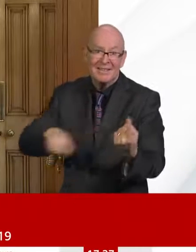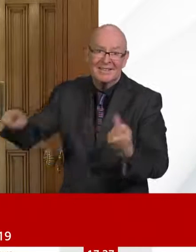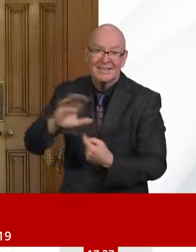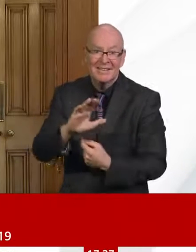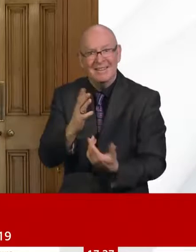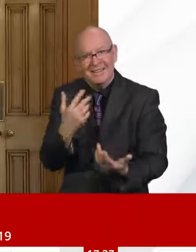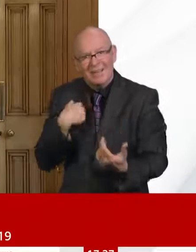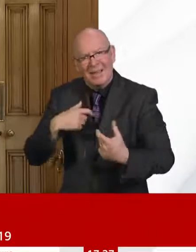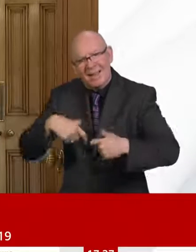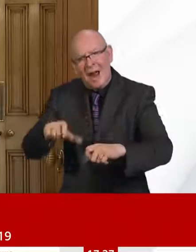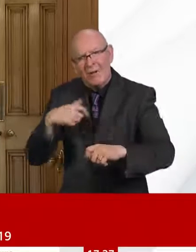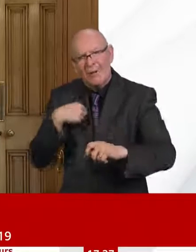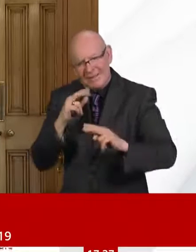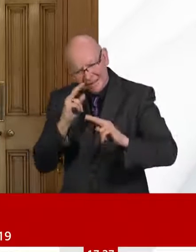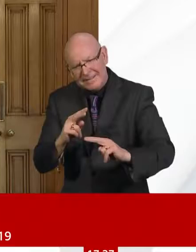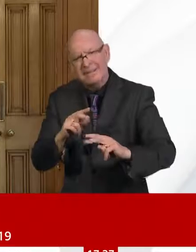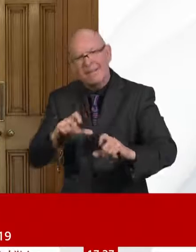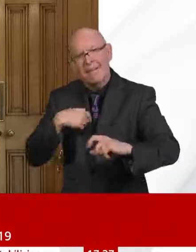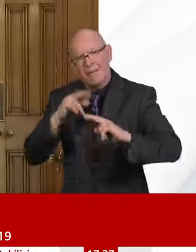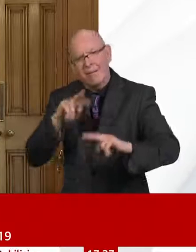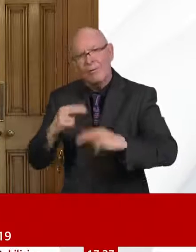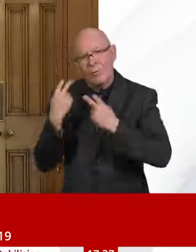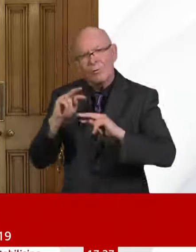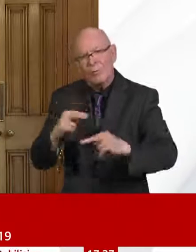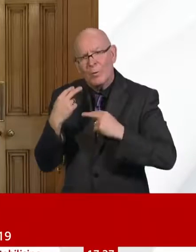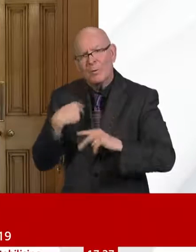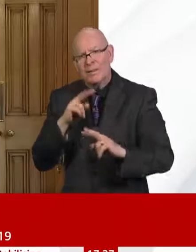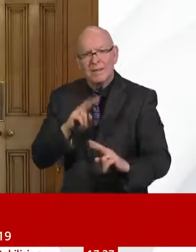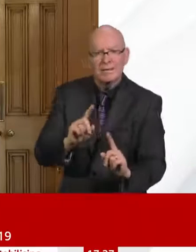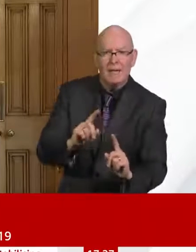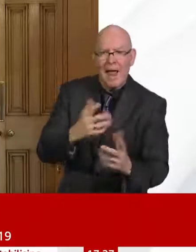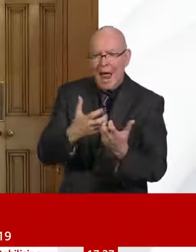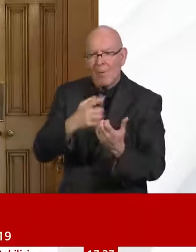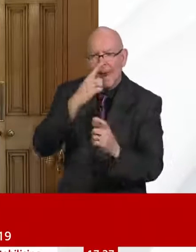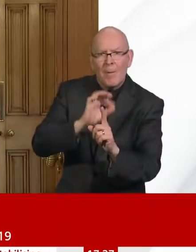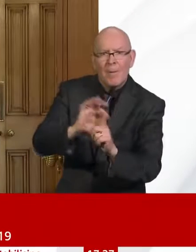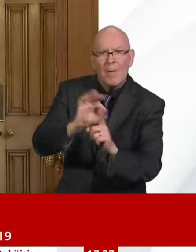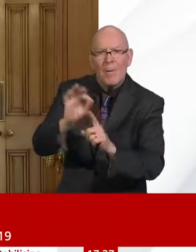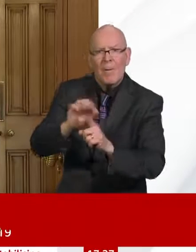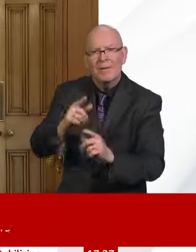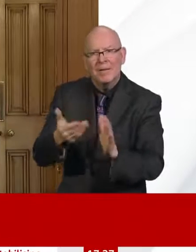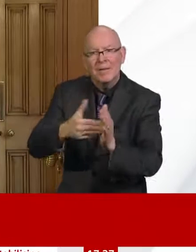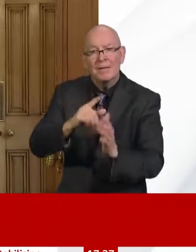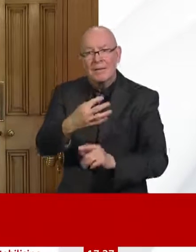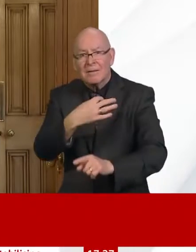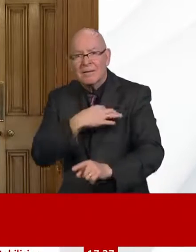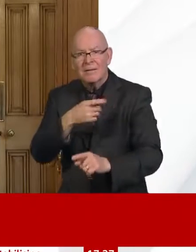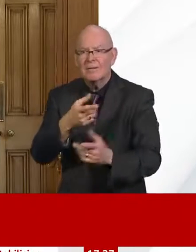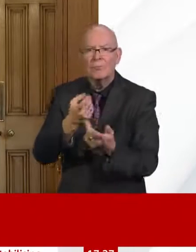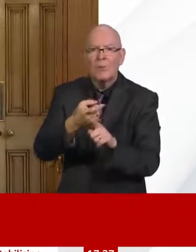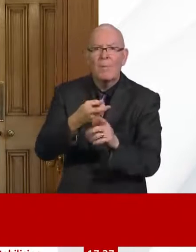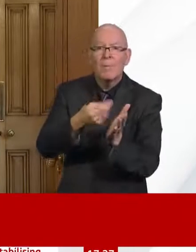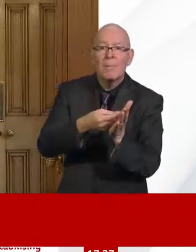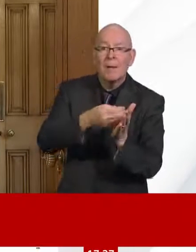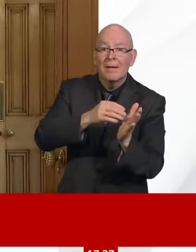elsewhere have historic systems that are able to deliver them. You know, that is not the case in this country. We have not done things like this before,